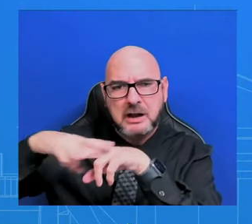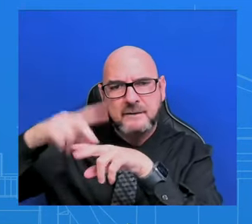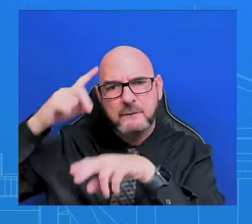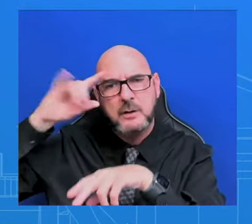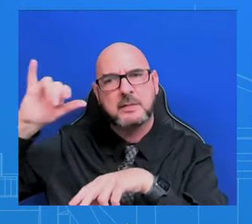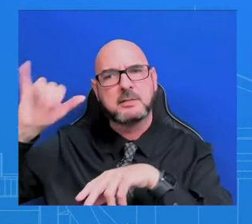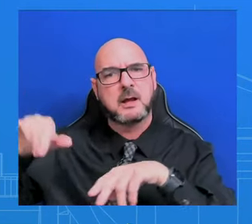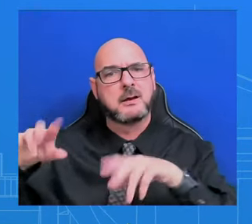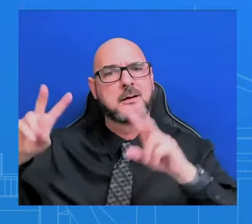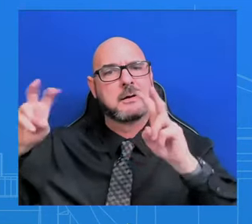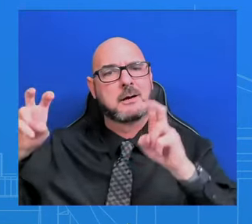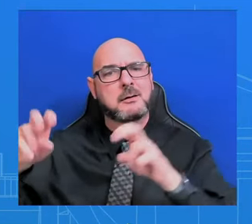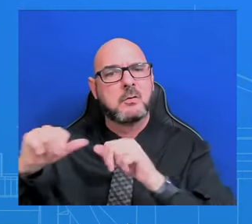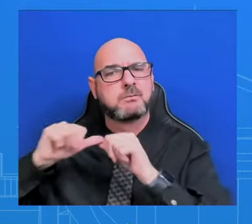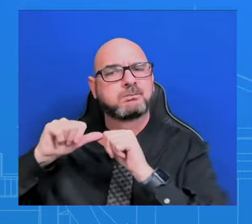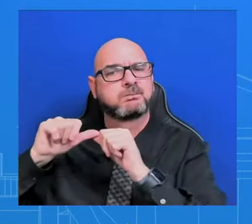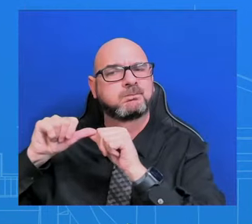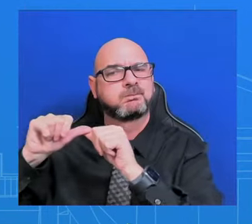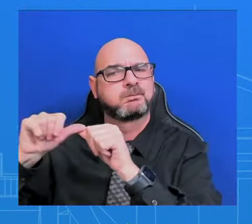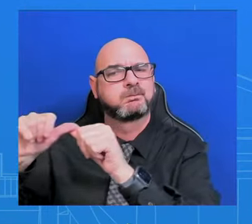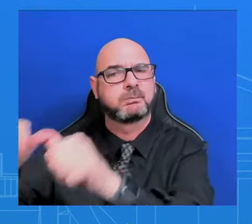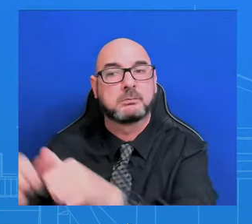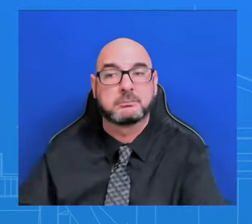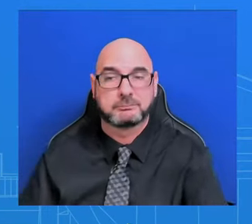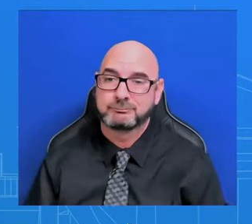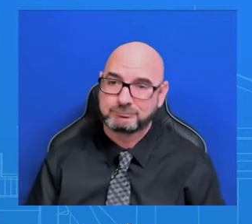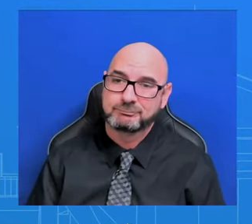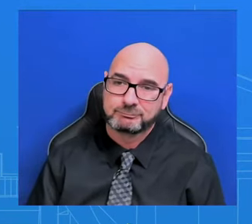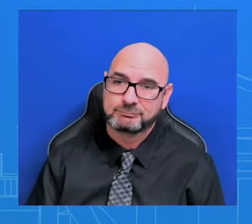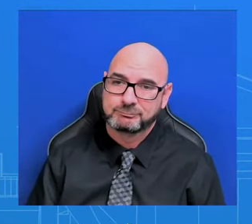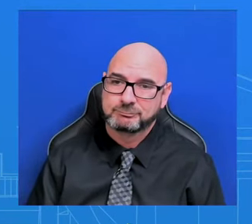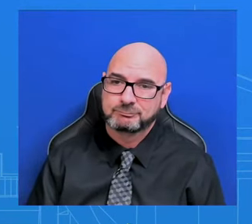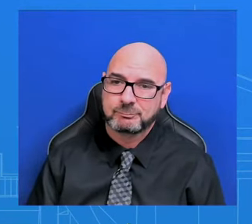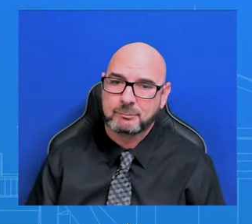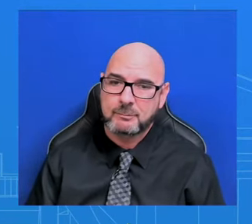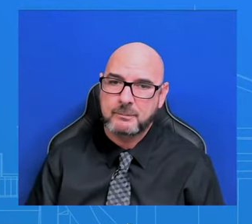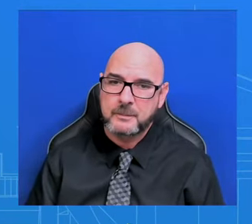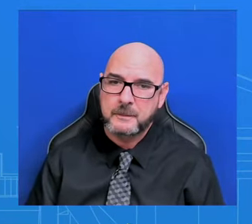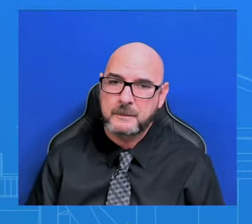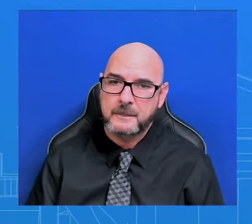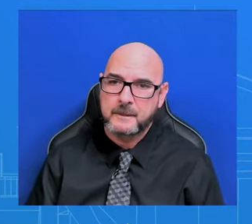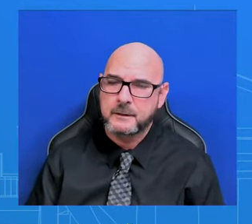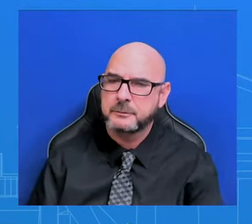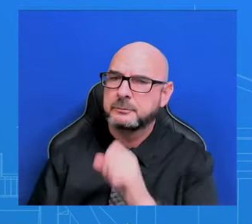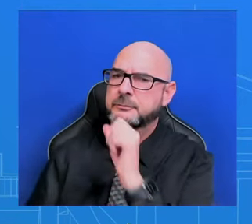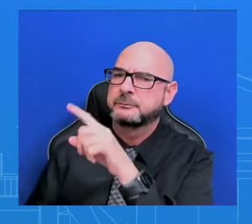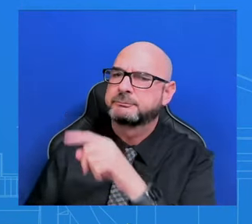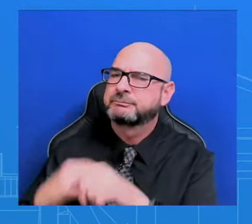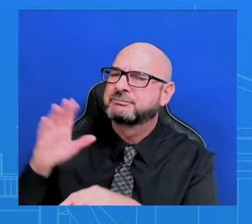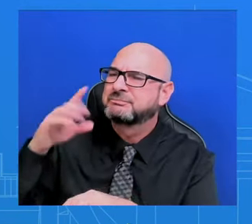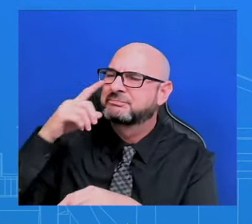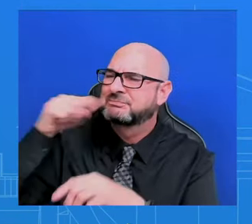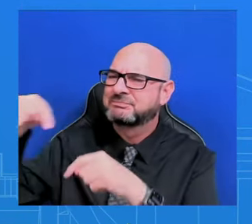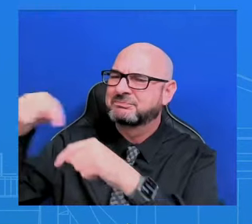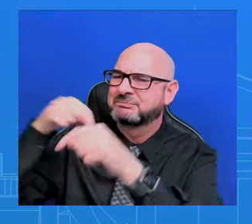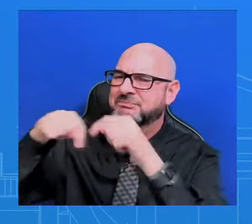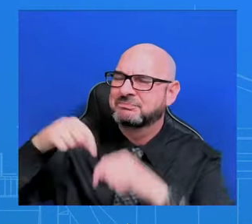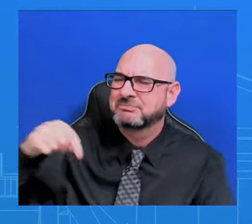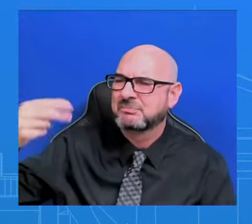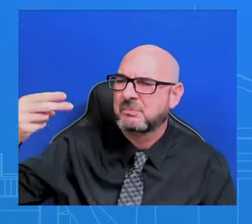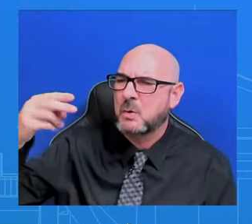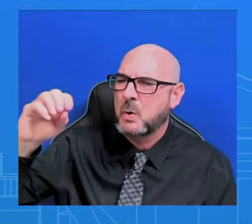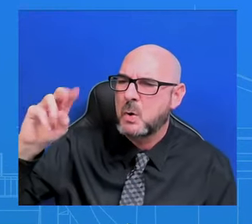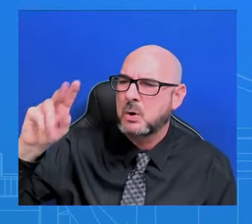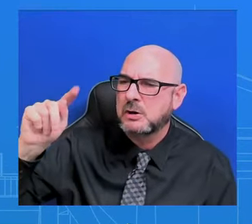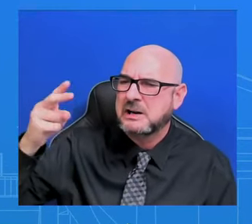John, I just want to go back on the strikes on the Houthis. You listed a number of countries,